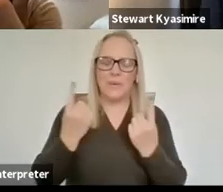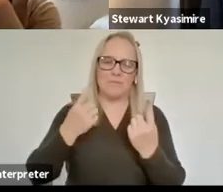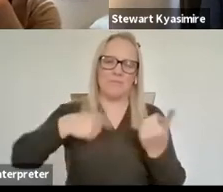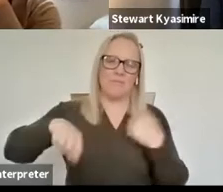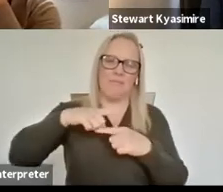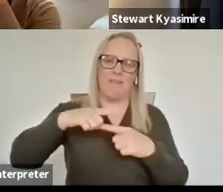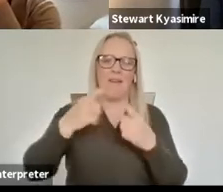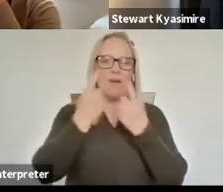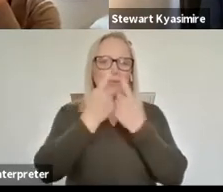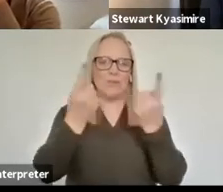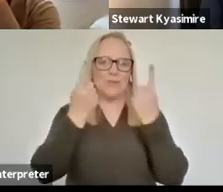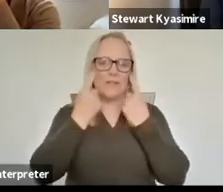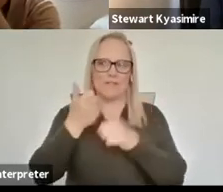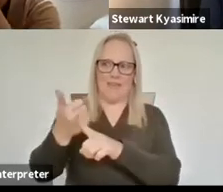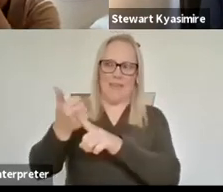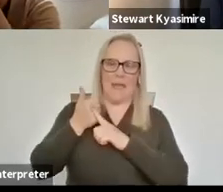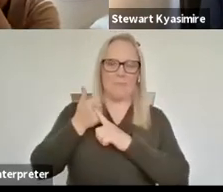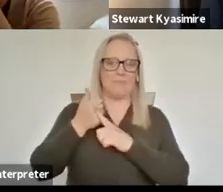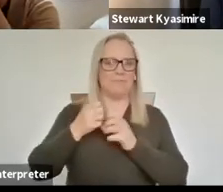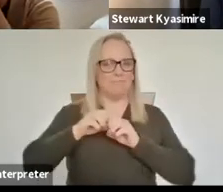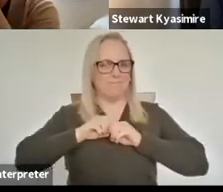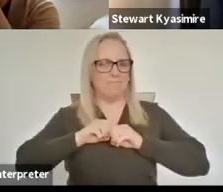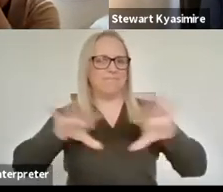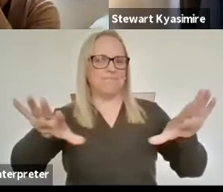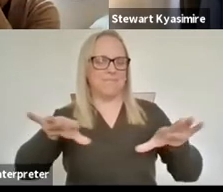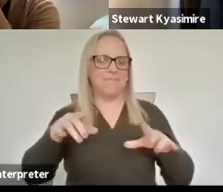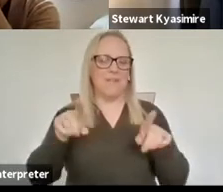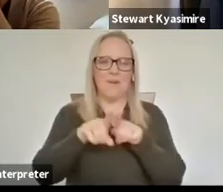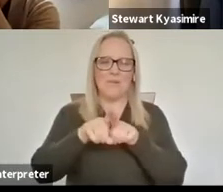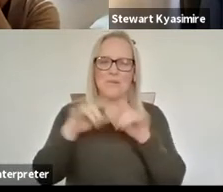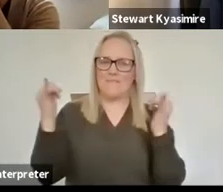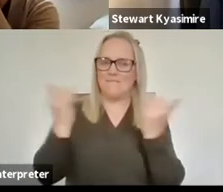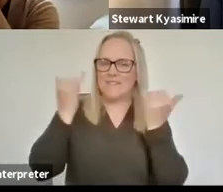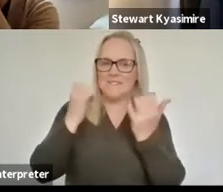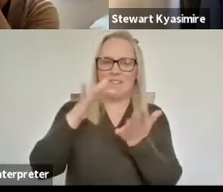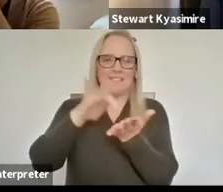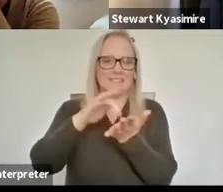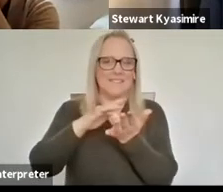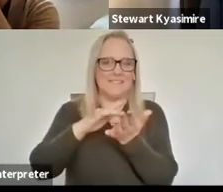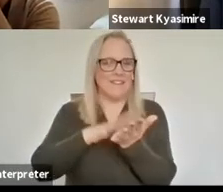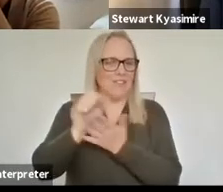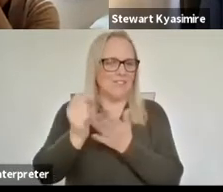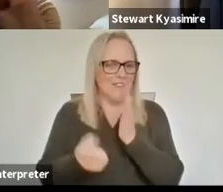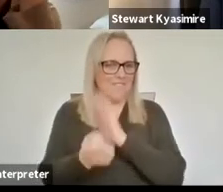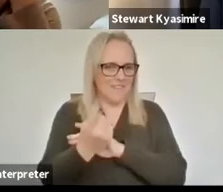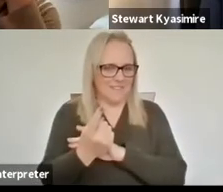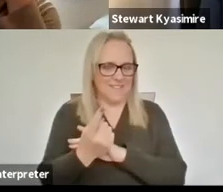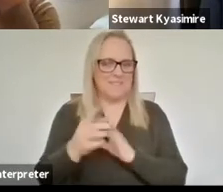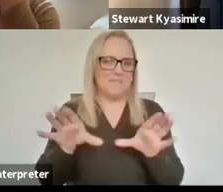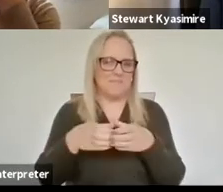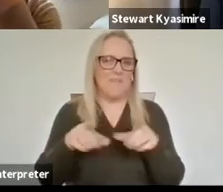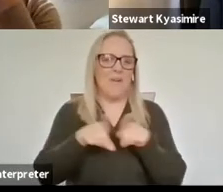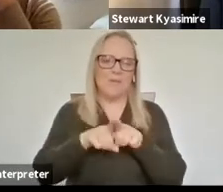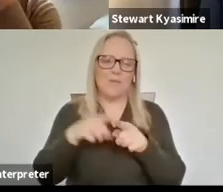University who has helped make this series happen, especially the Festivals, Cultural and City Events team and a special thank you to all of the artists,